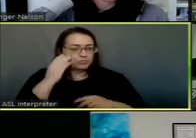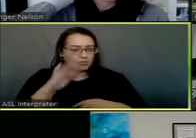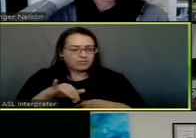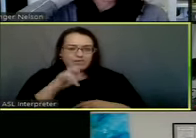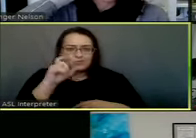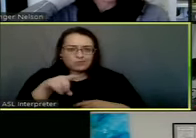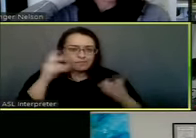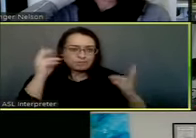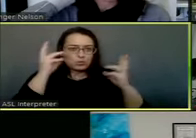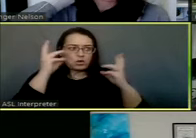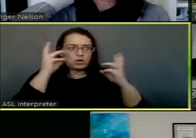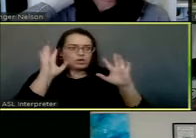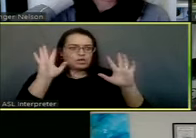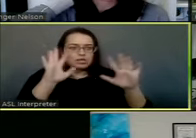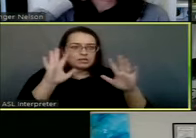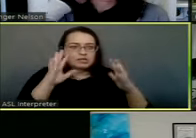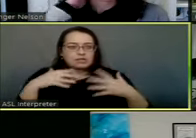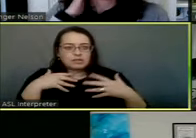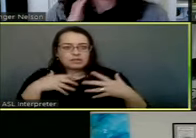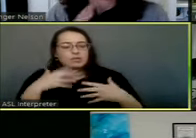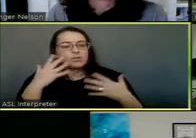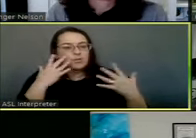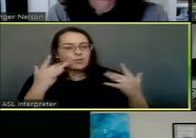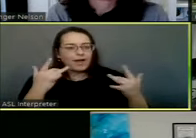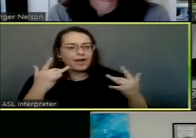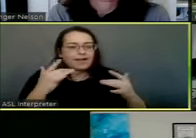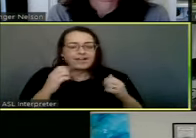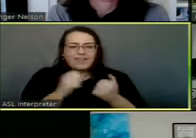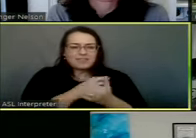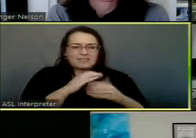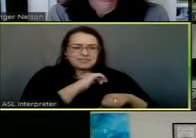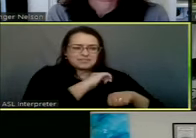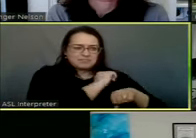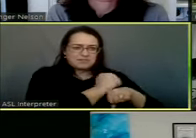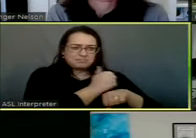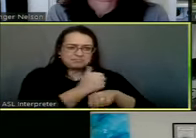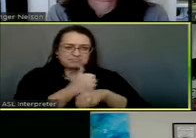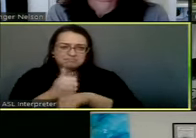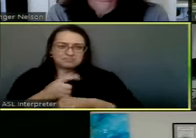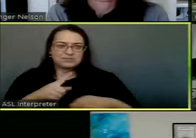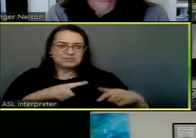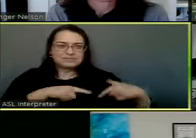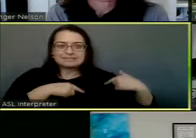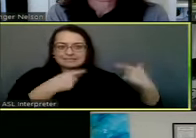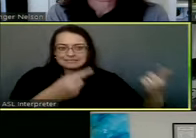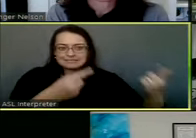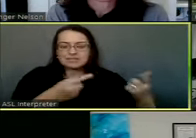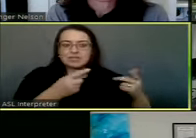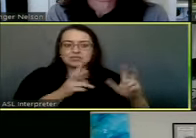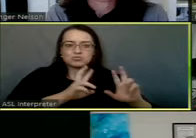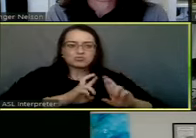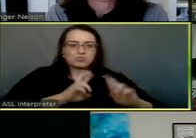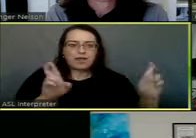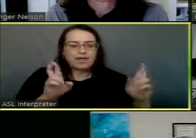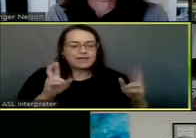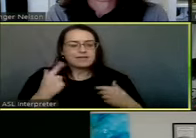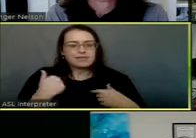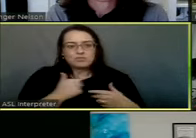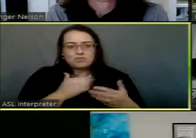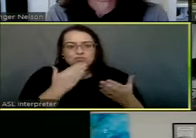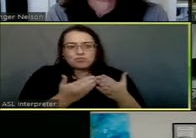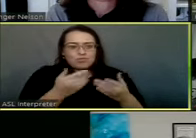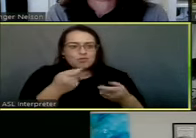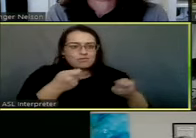have to worry is that we have everything taken in place, taken care of. And we are very much in the black and